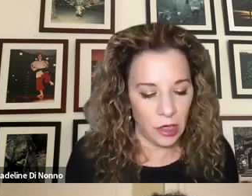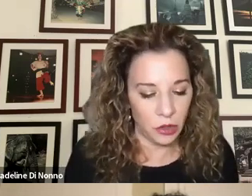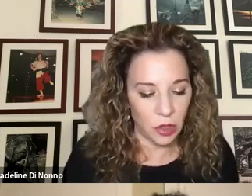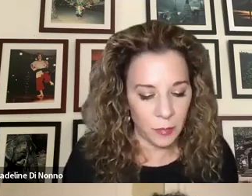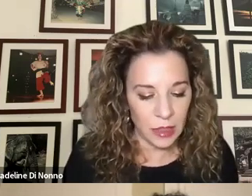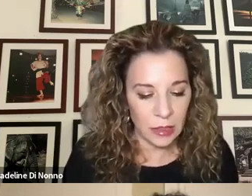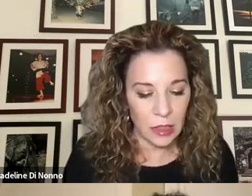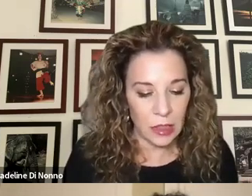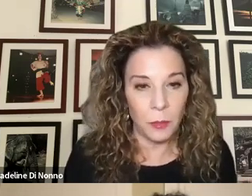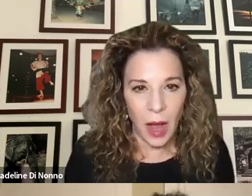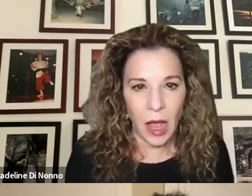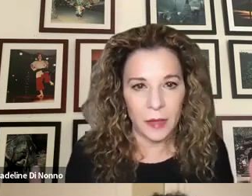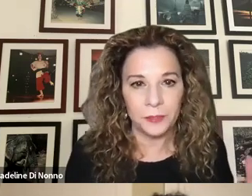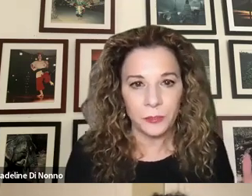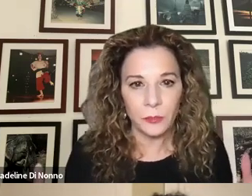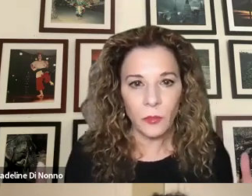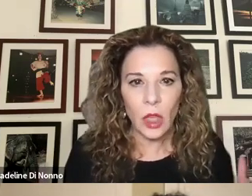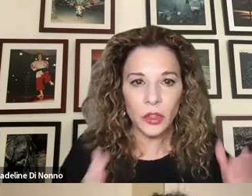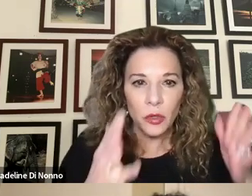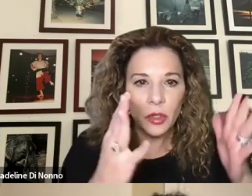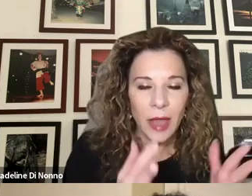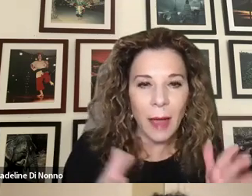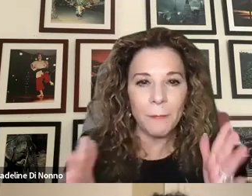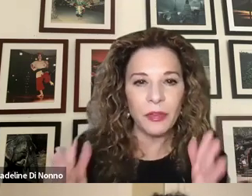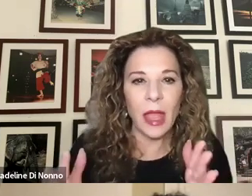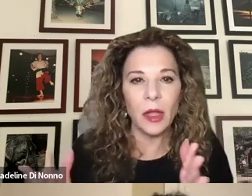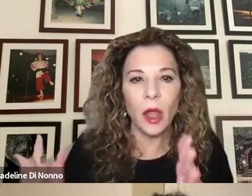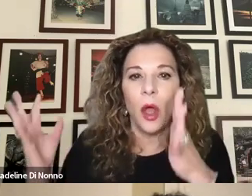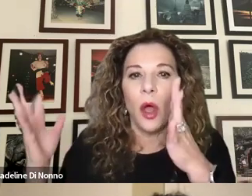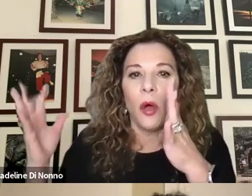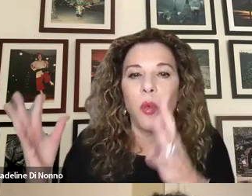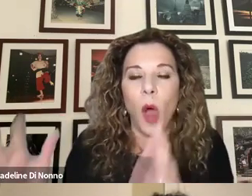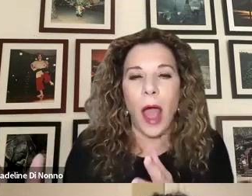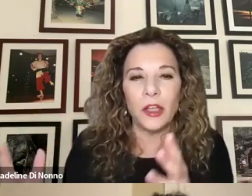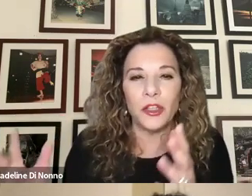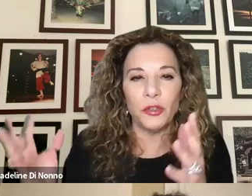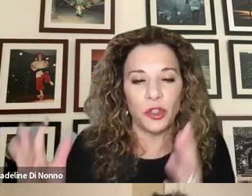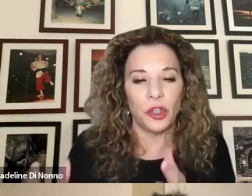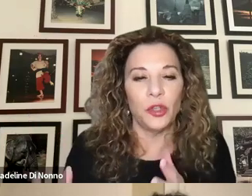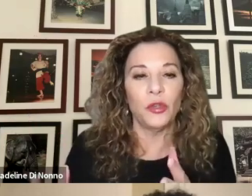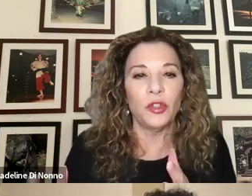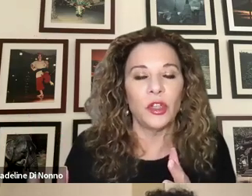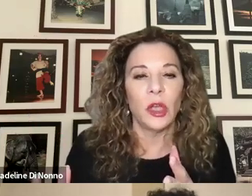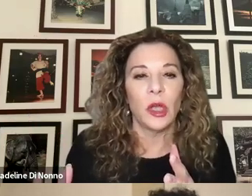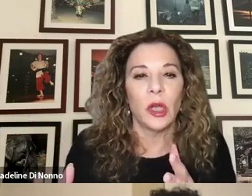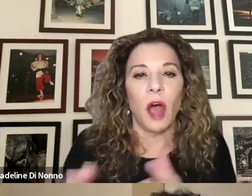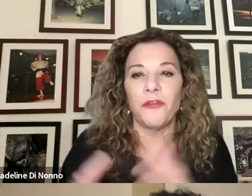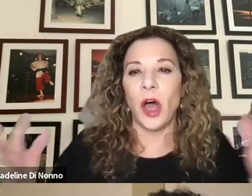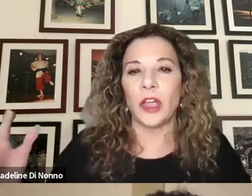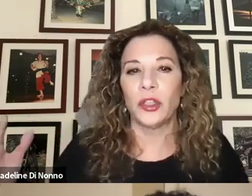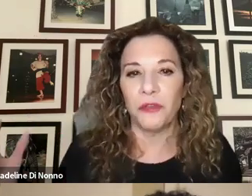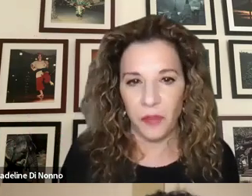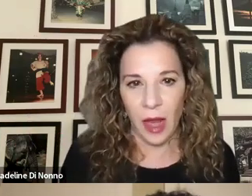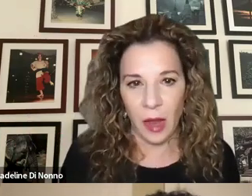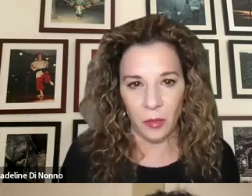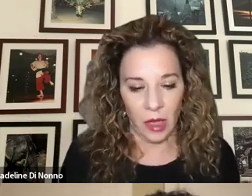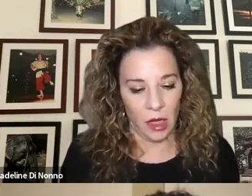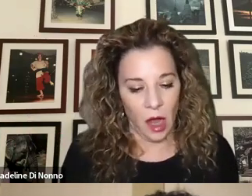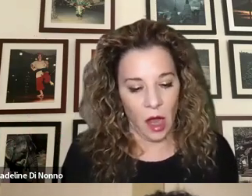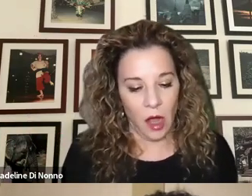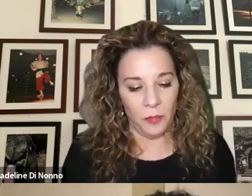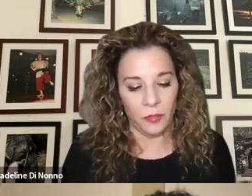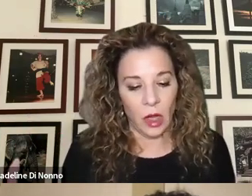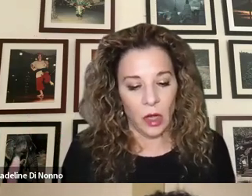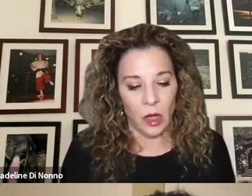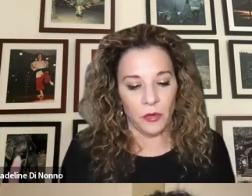about endangered species. But so there's that. But then why did you choose a foster family?